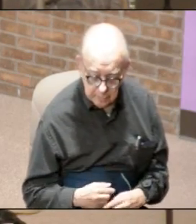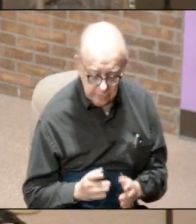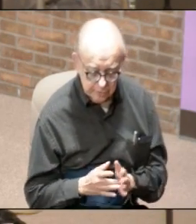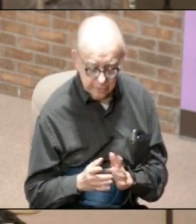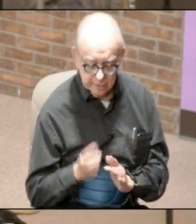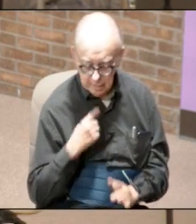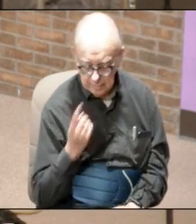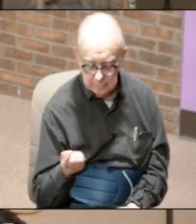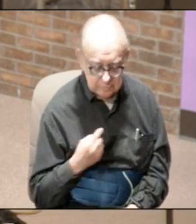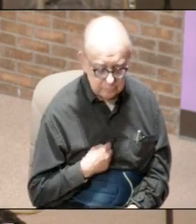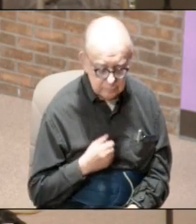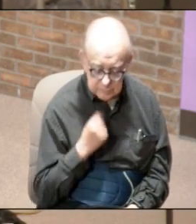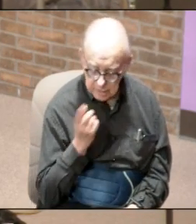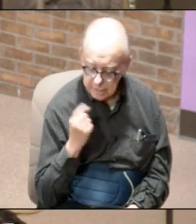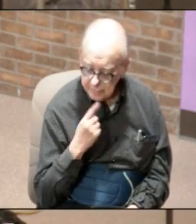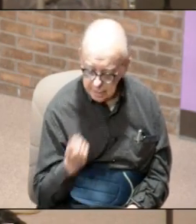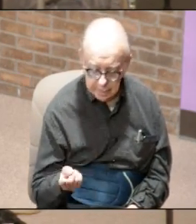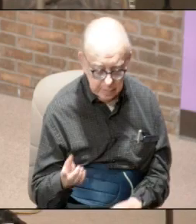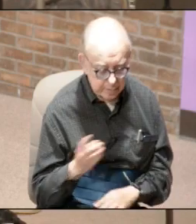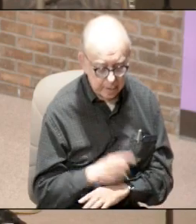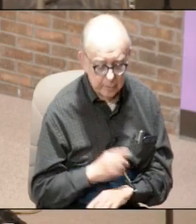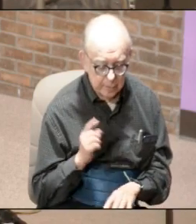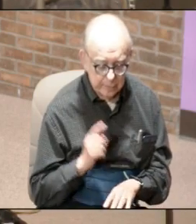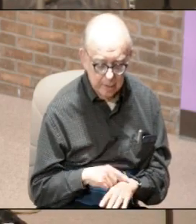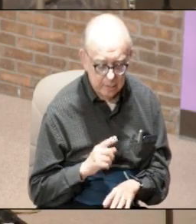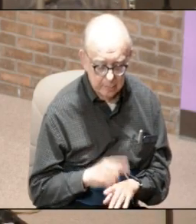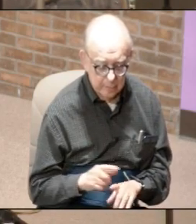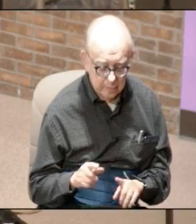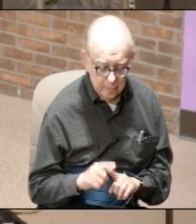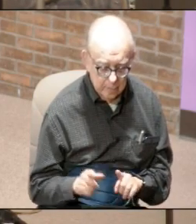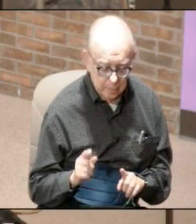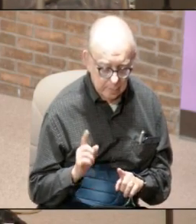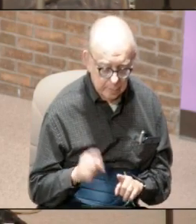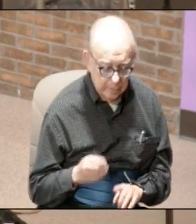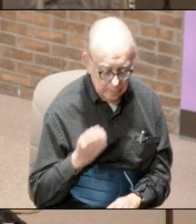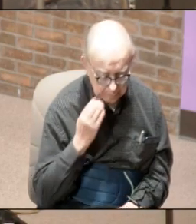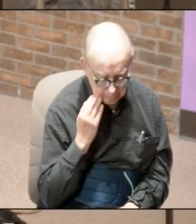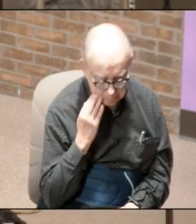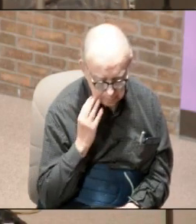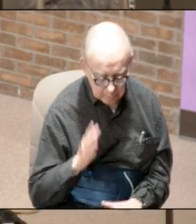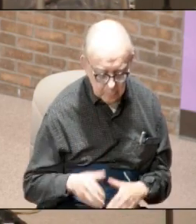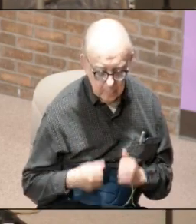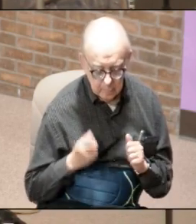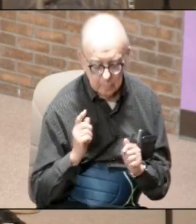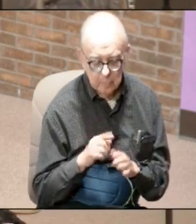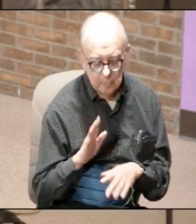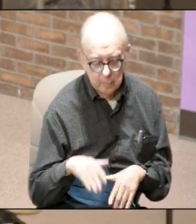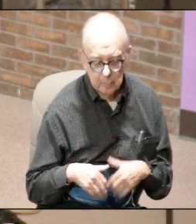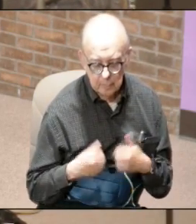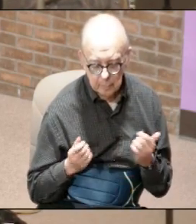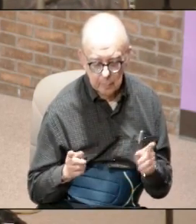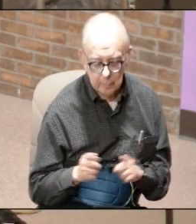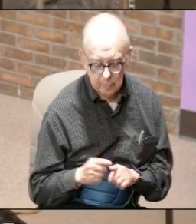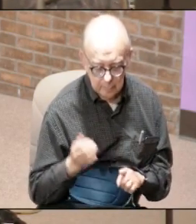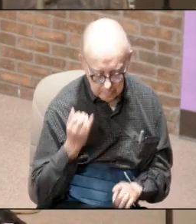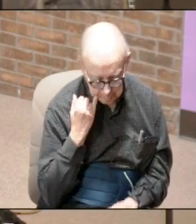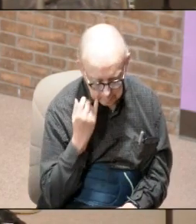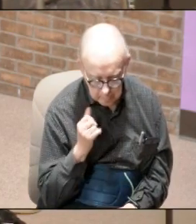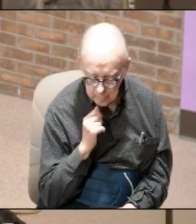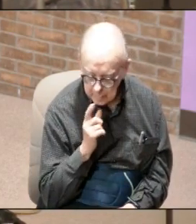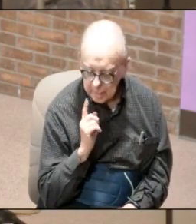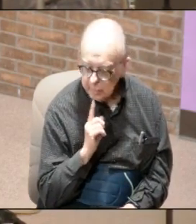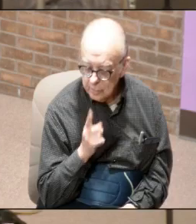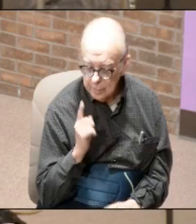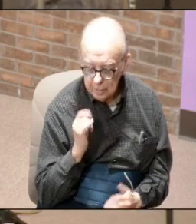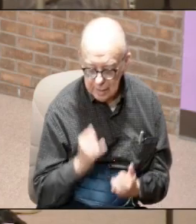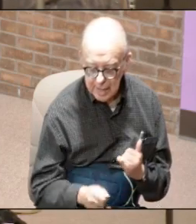I won't tell you the day or the time but you need to live every moment of your life as if this is